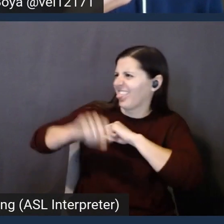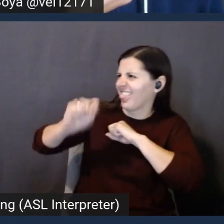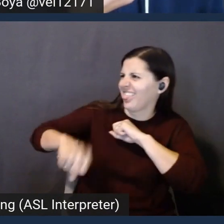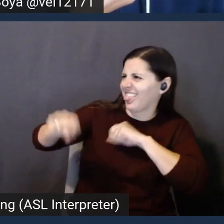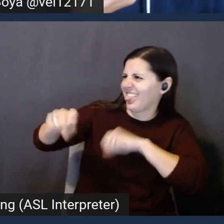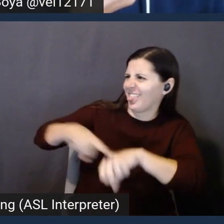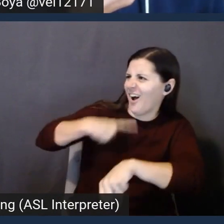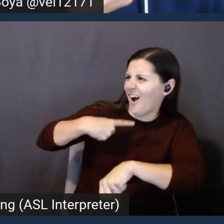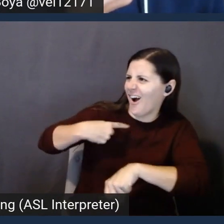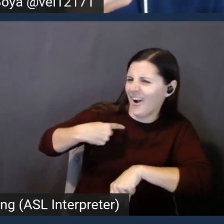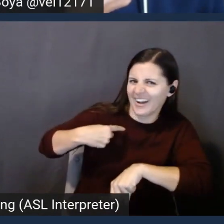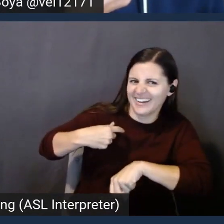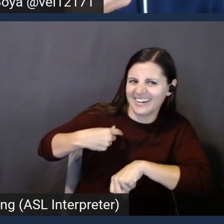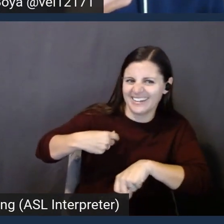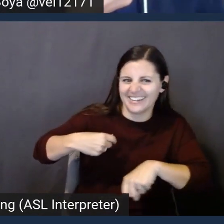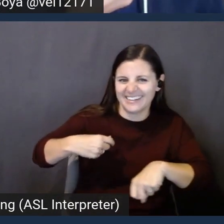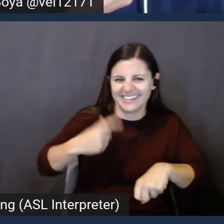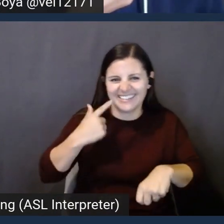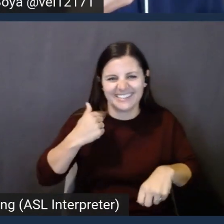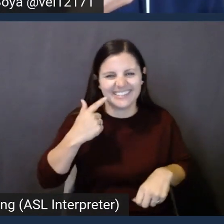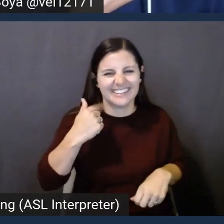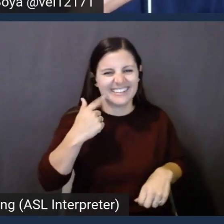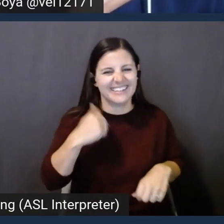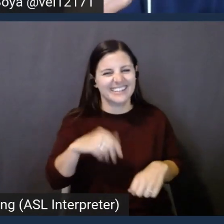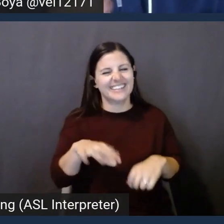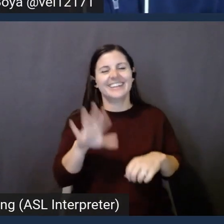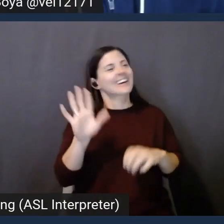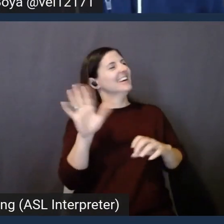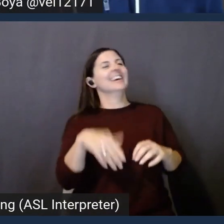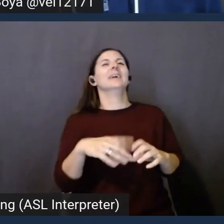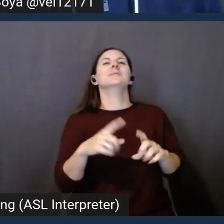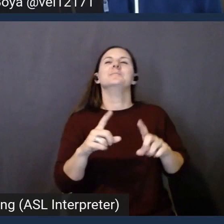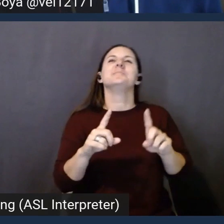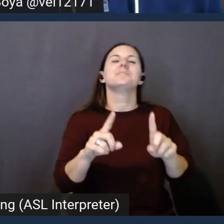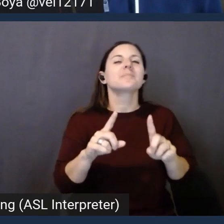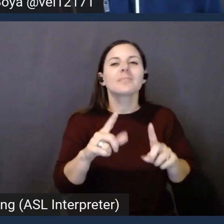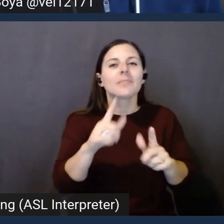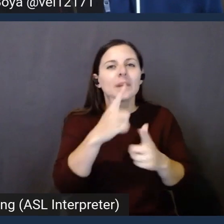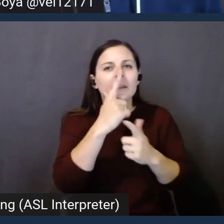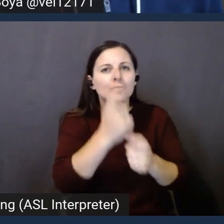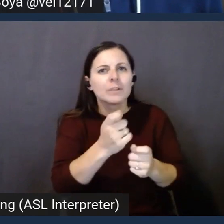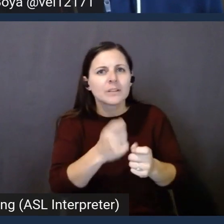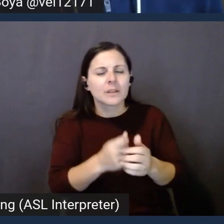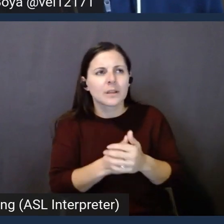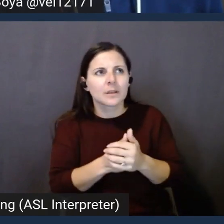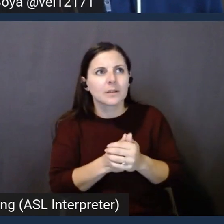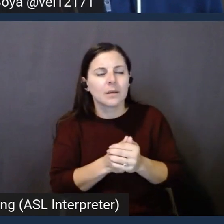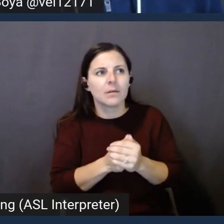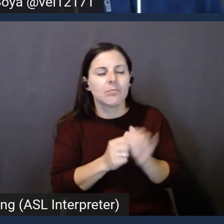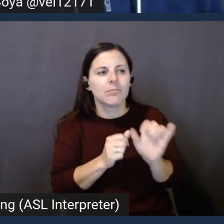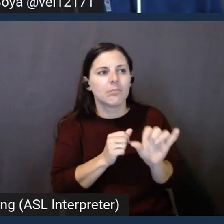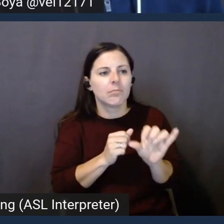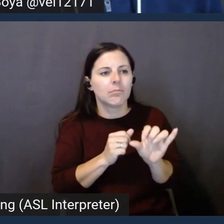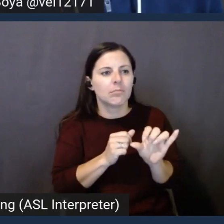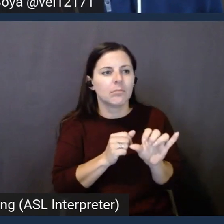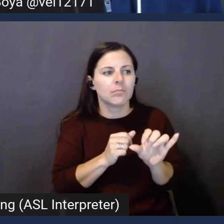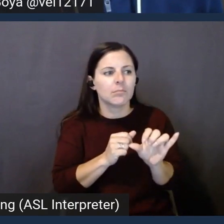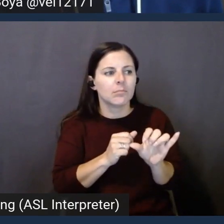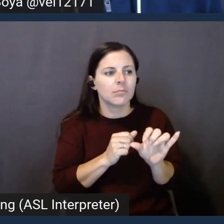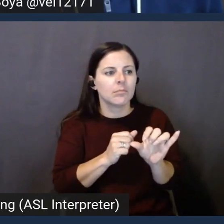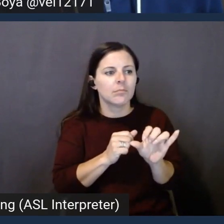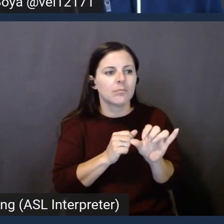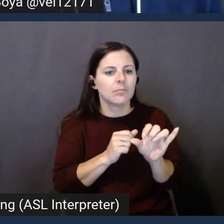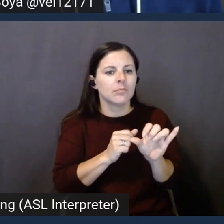Yeah. I think we have a lot there, but, you know, what's really interesting is that, you know, it's...